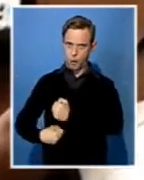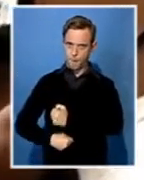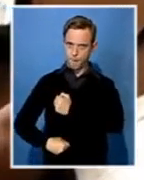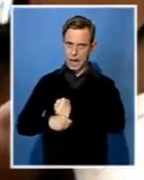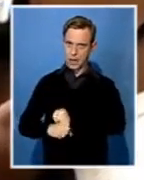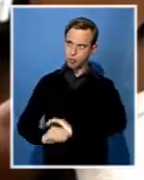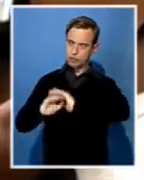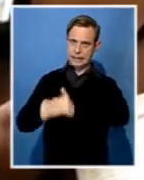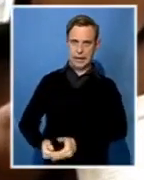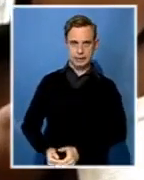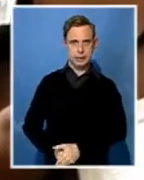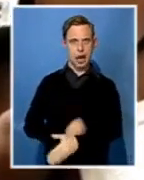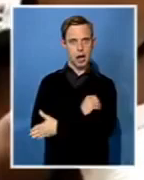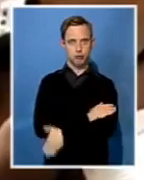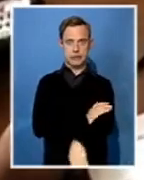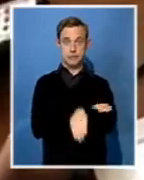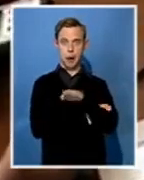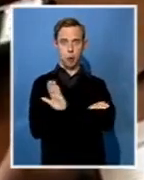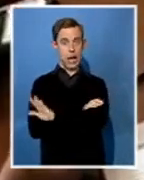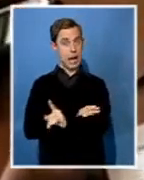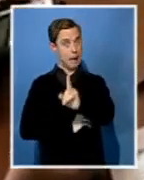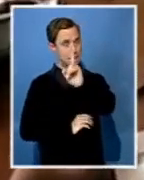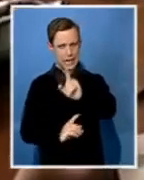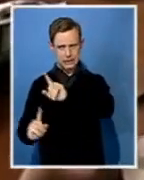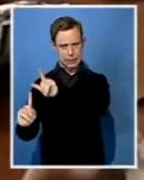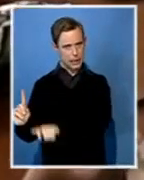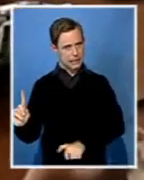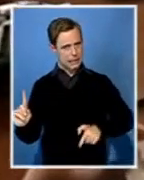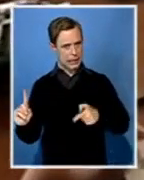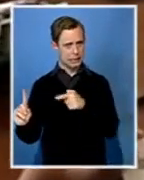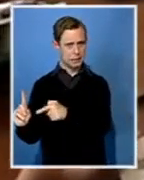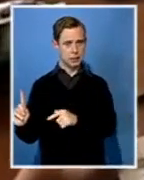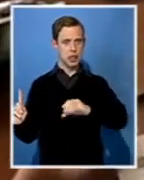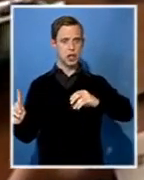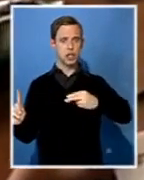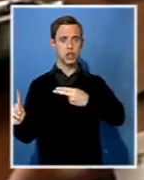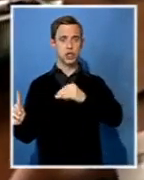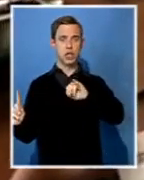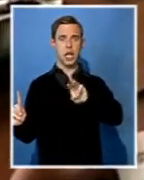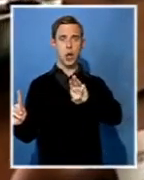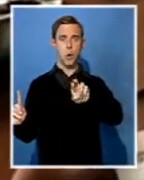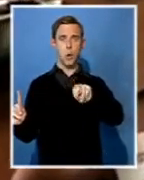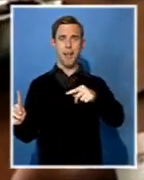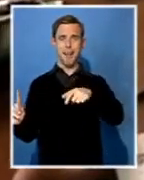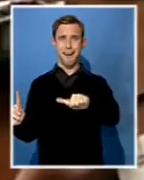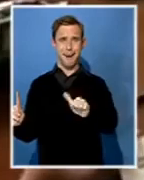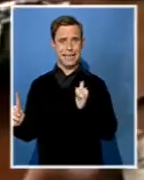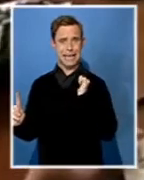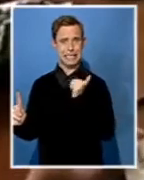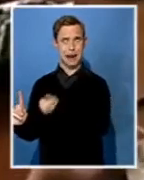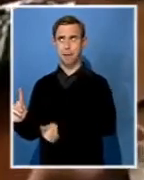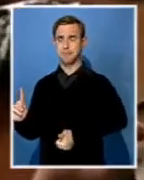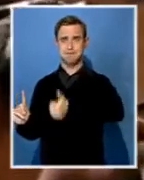the bulk of the press statements issued by General Chiwenga yesterday. We believe that the views he